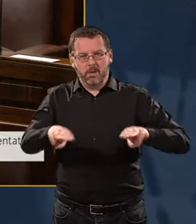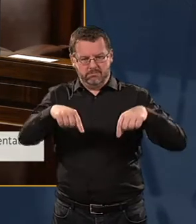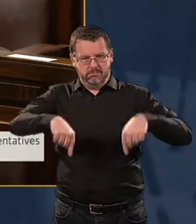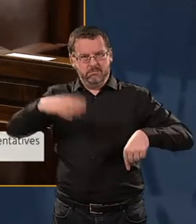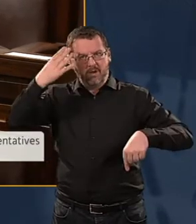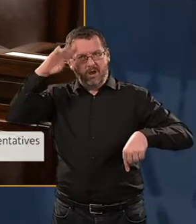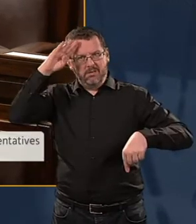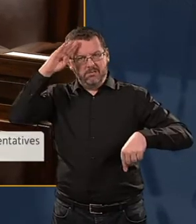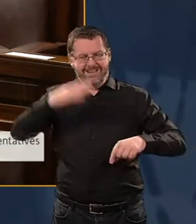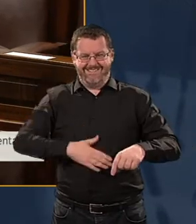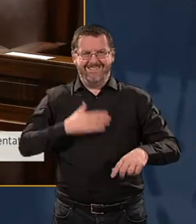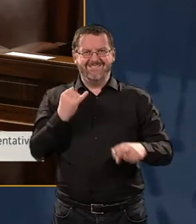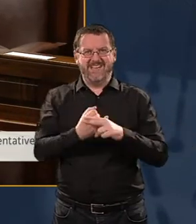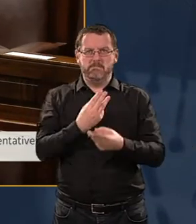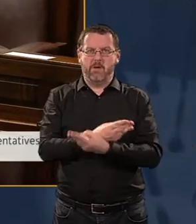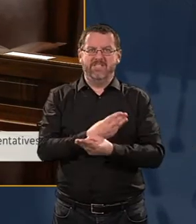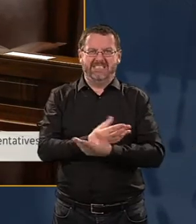are living in poverty,